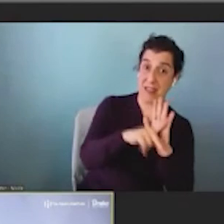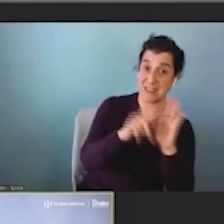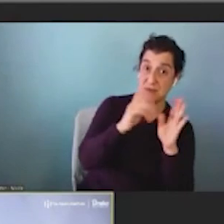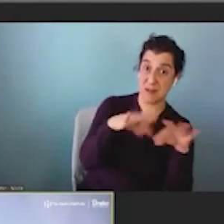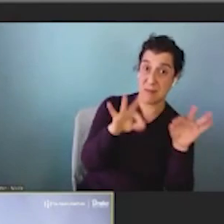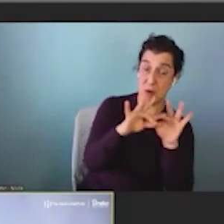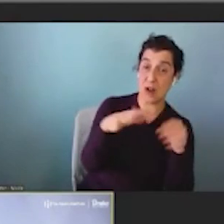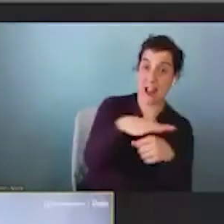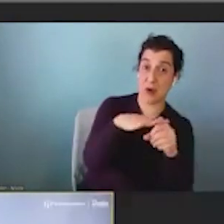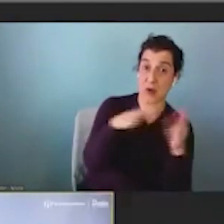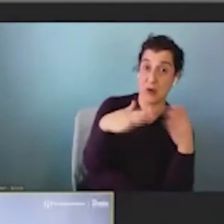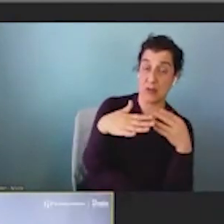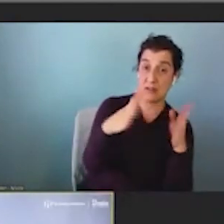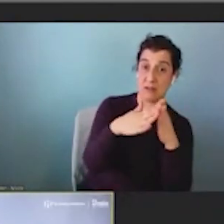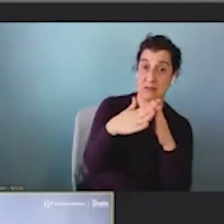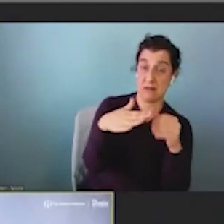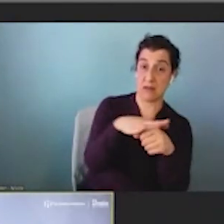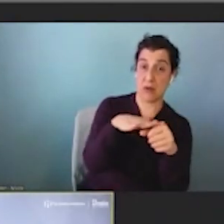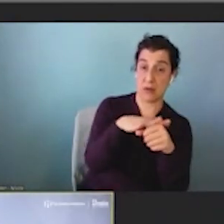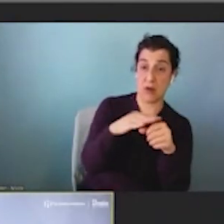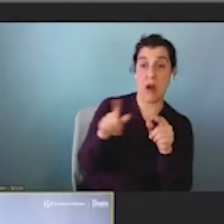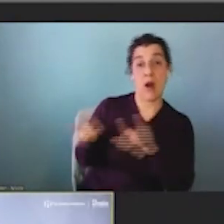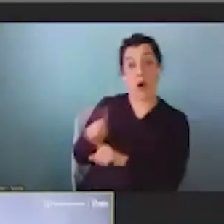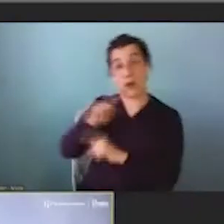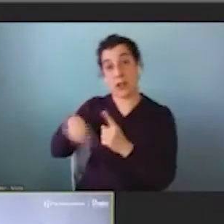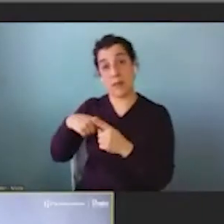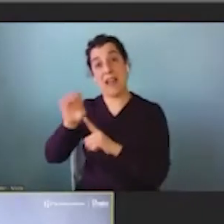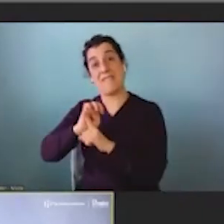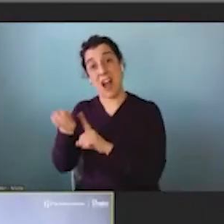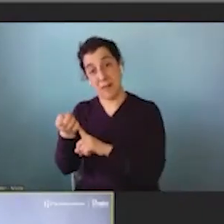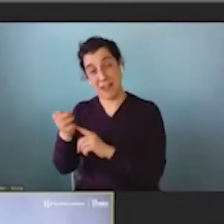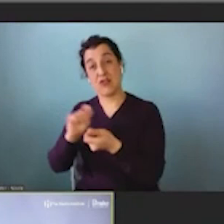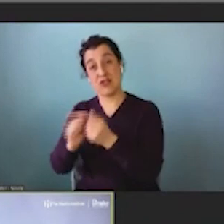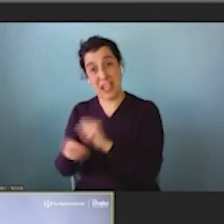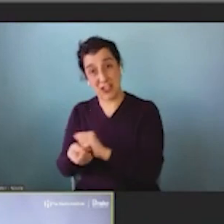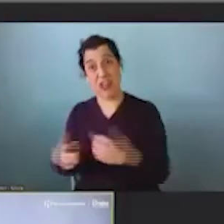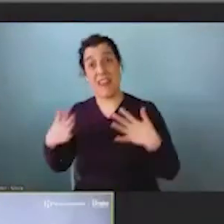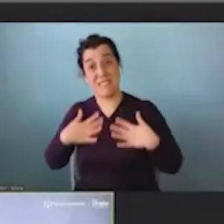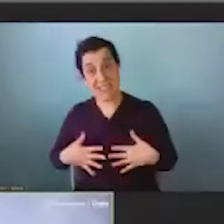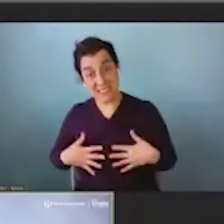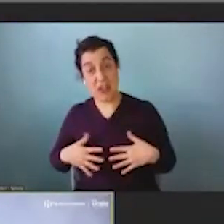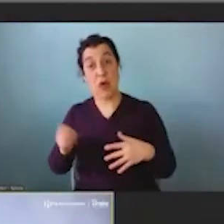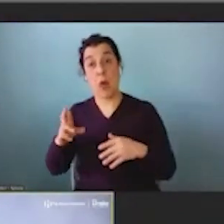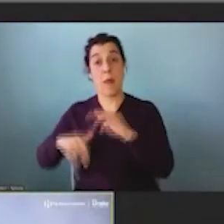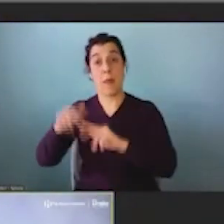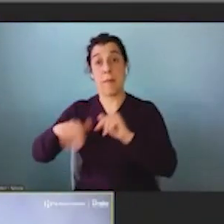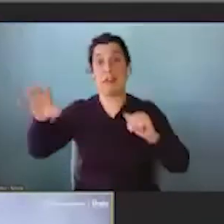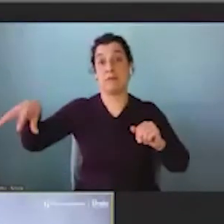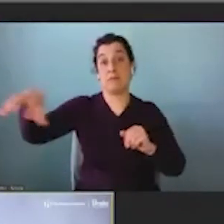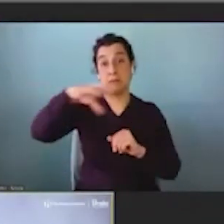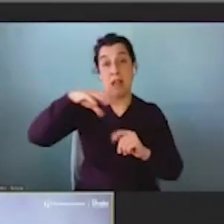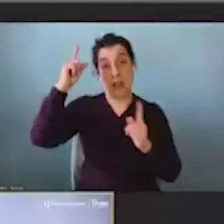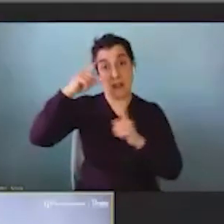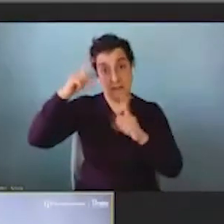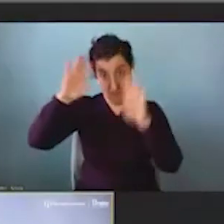level. And then Senator Harkin did a good job talking about environmental changes, whether that's the physical or built environment, how we really need to focus on